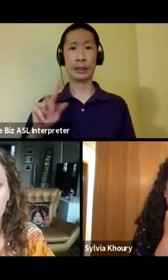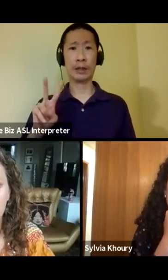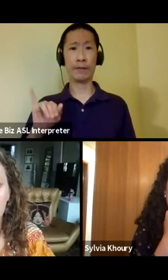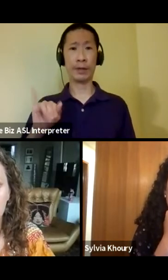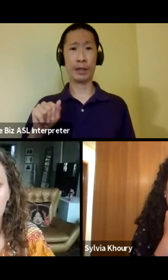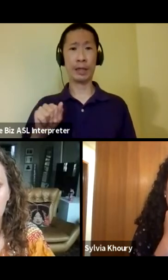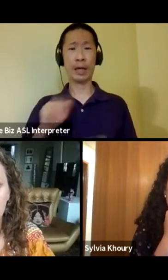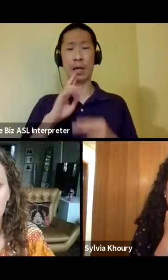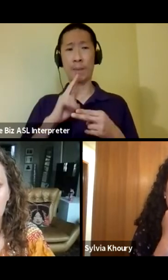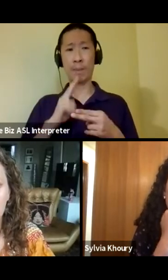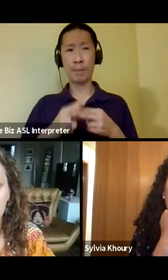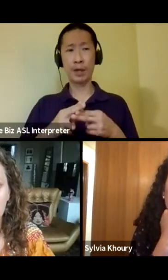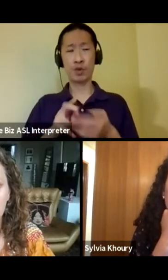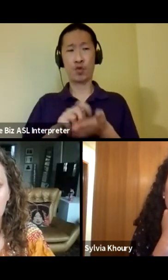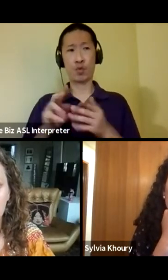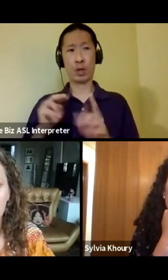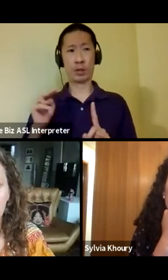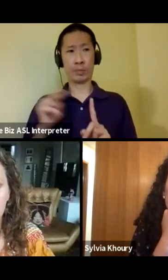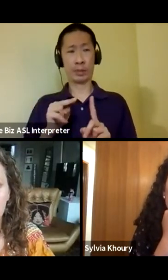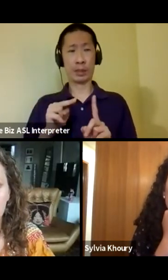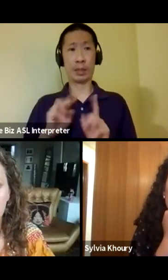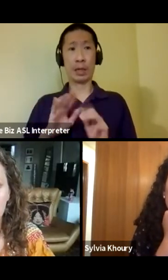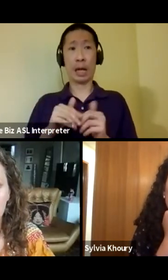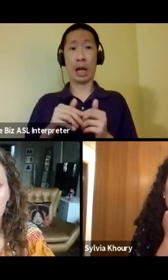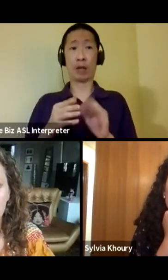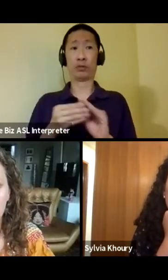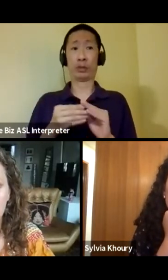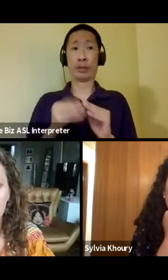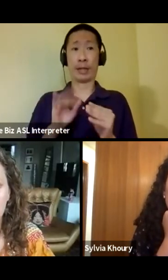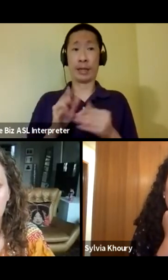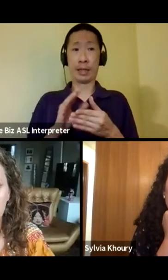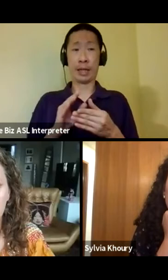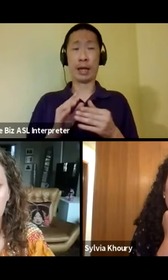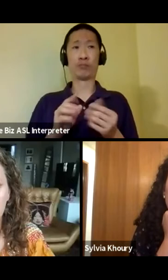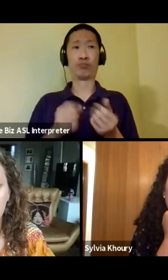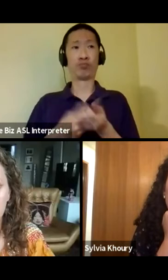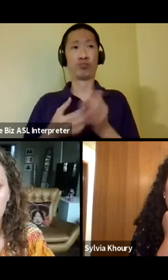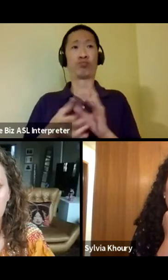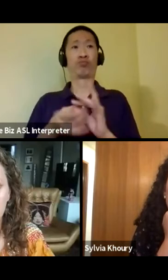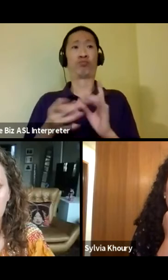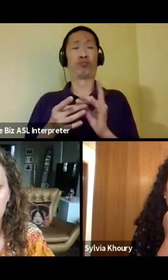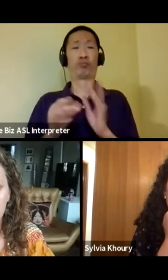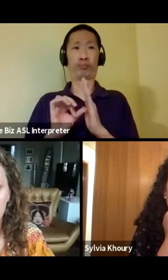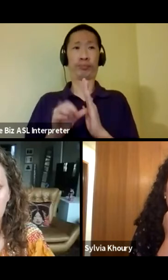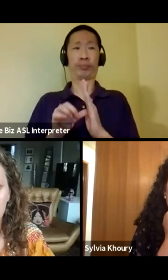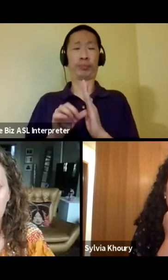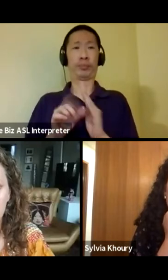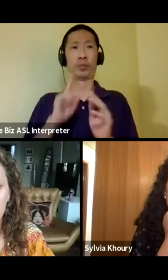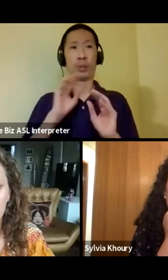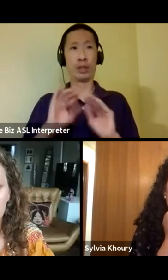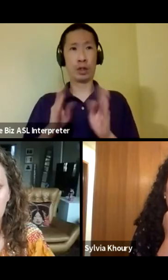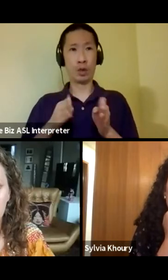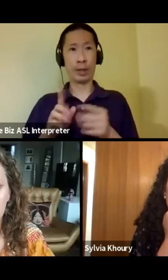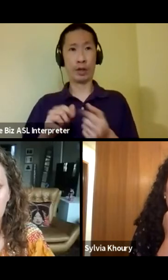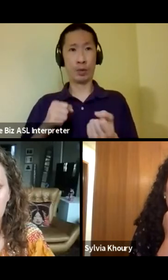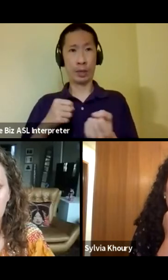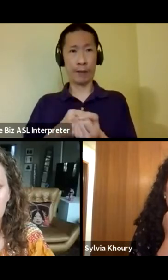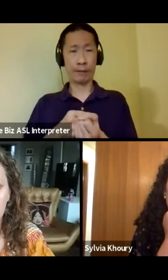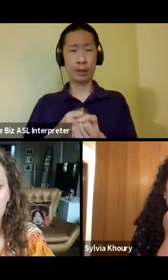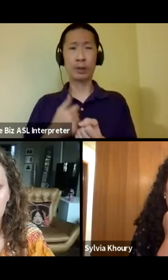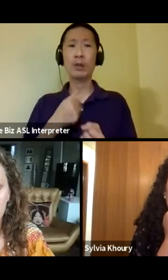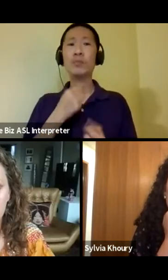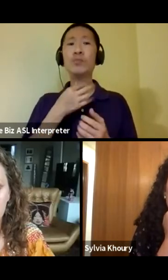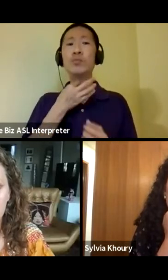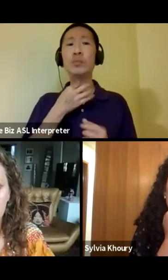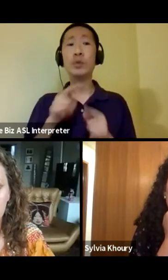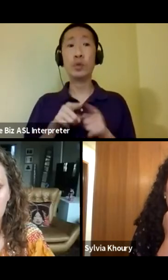point of view how, you know, telling that story, elevating that story can be a really clear way of advocacy. And I wonder, as